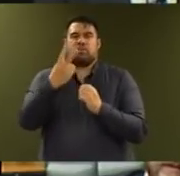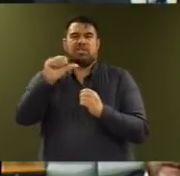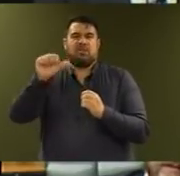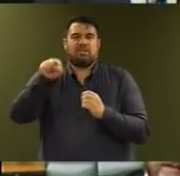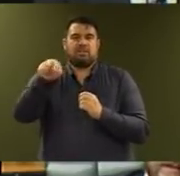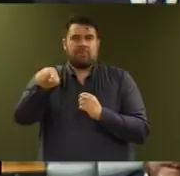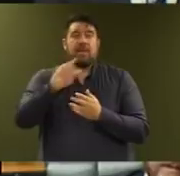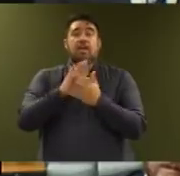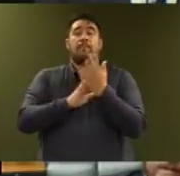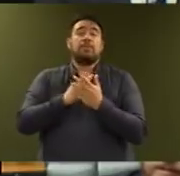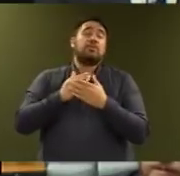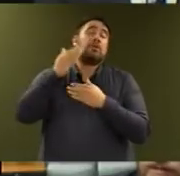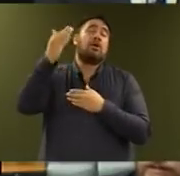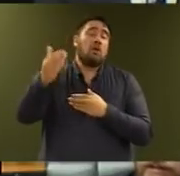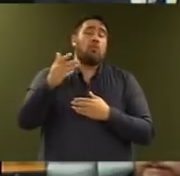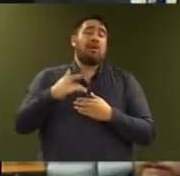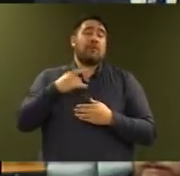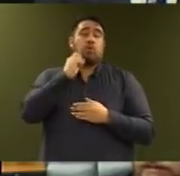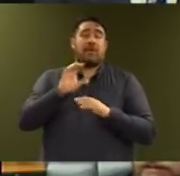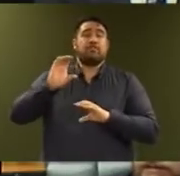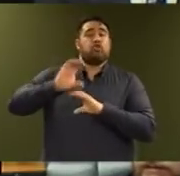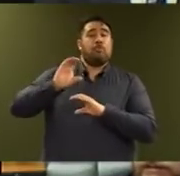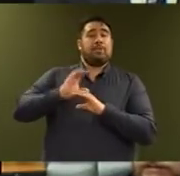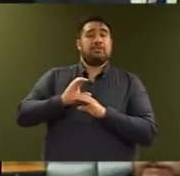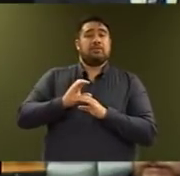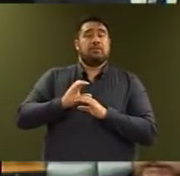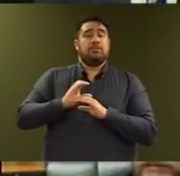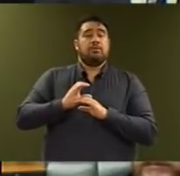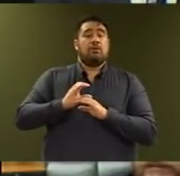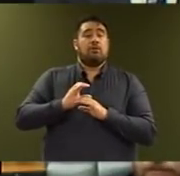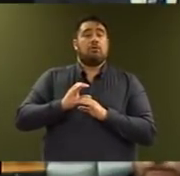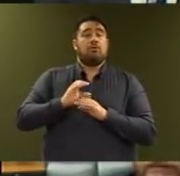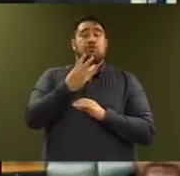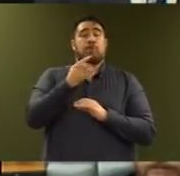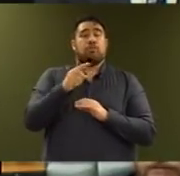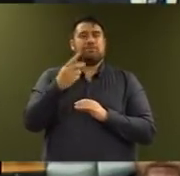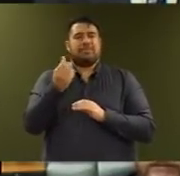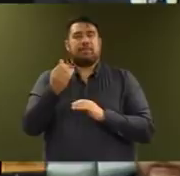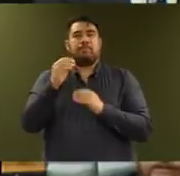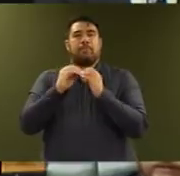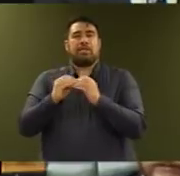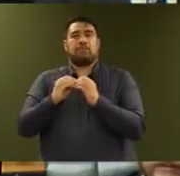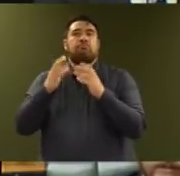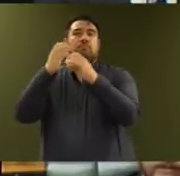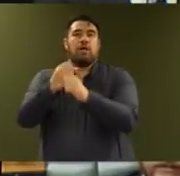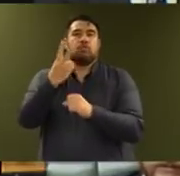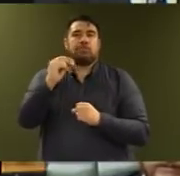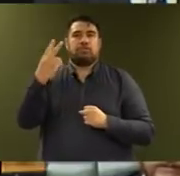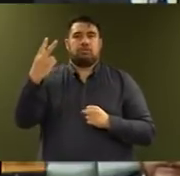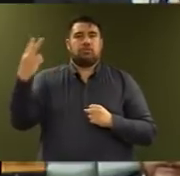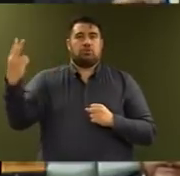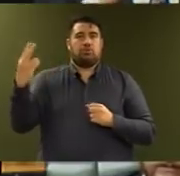reaching an estimated $7.3 billion by 2022. These surpluses allow us to reduce debt.